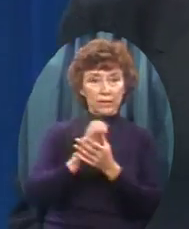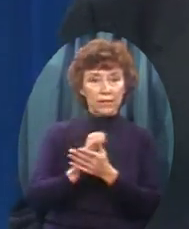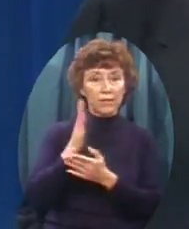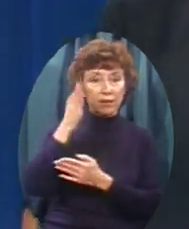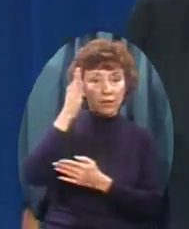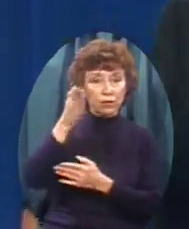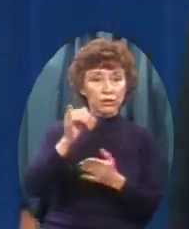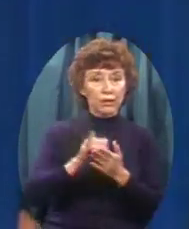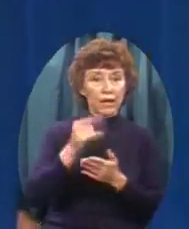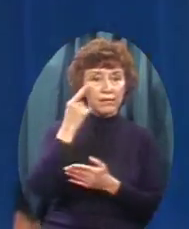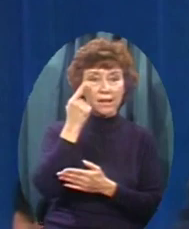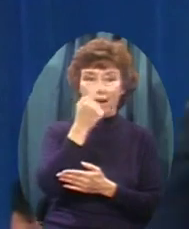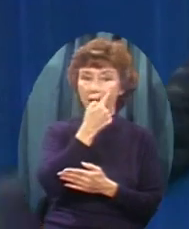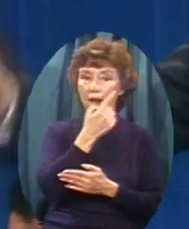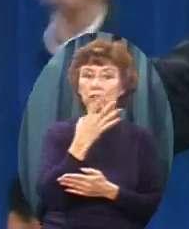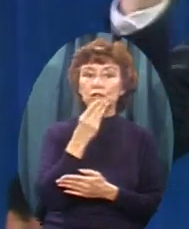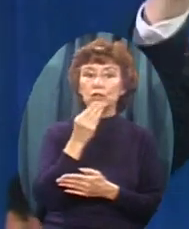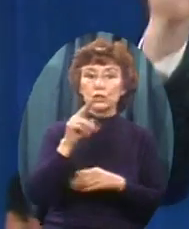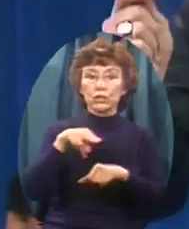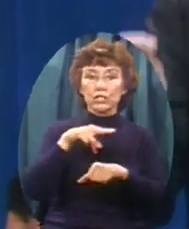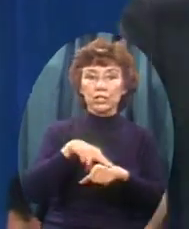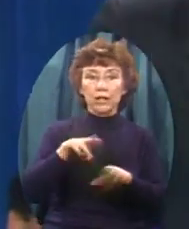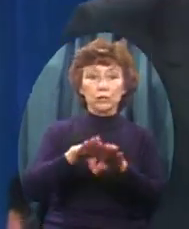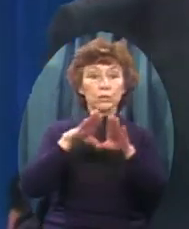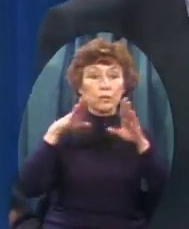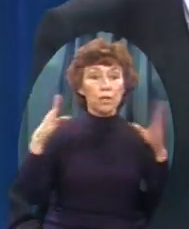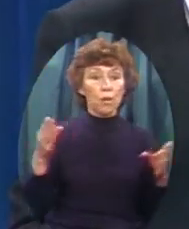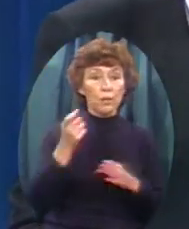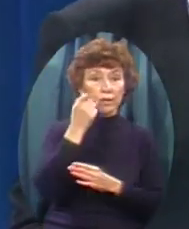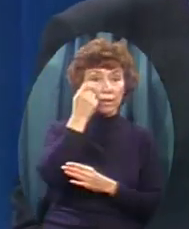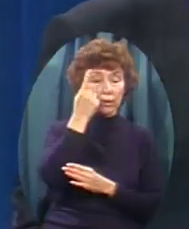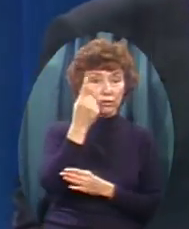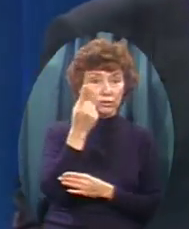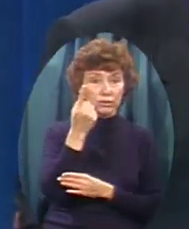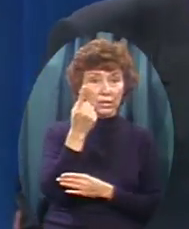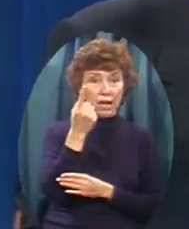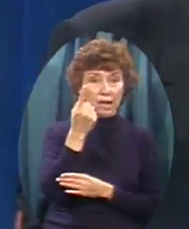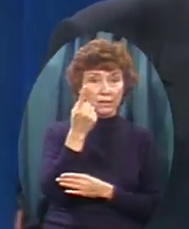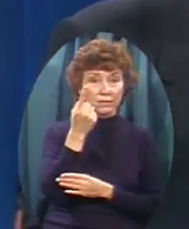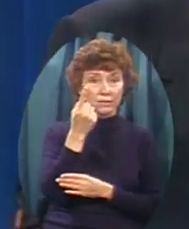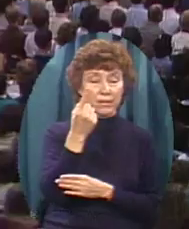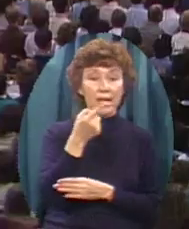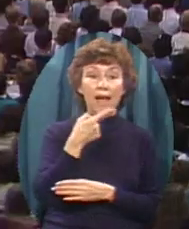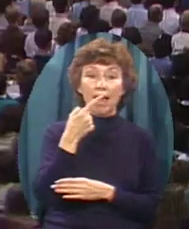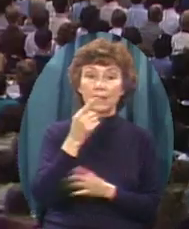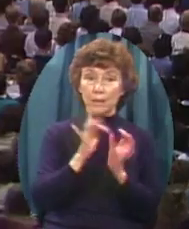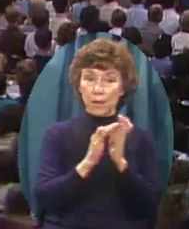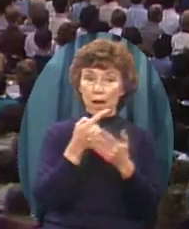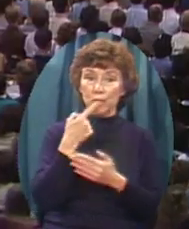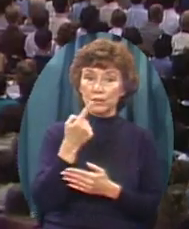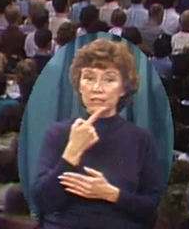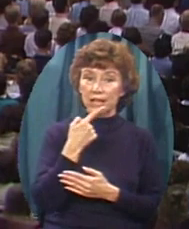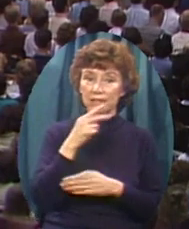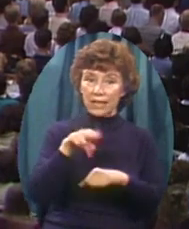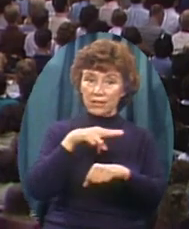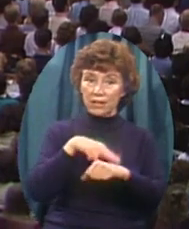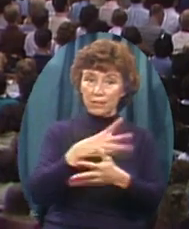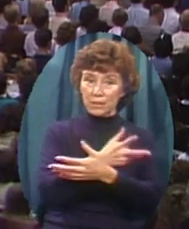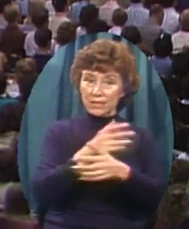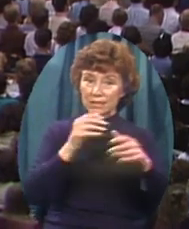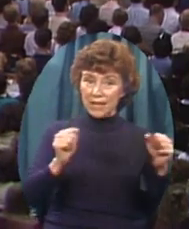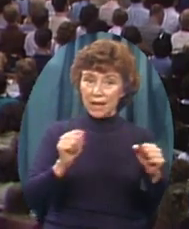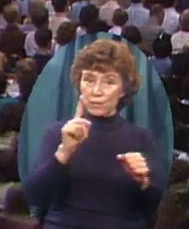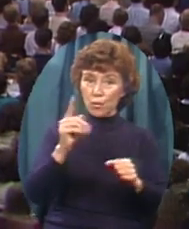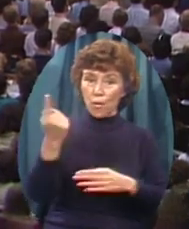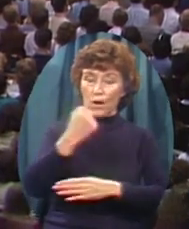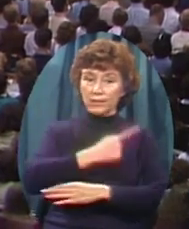scripture says A nation shall be saved In a day And yes I believe That's going to happen yet I'm not a prophet No